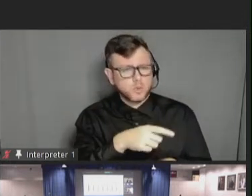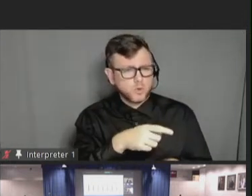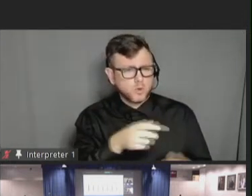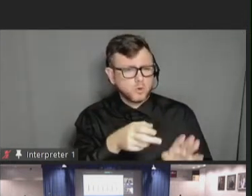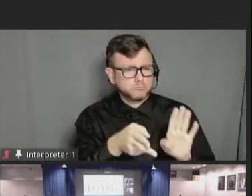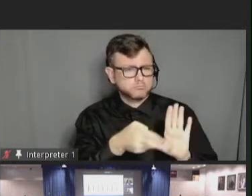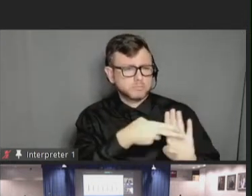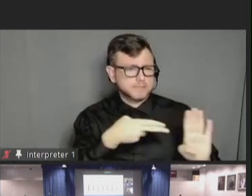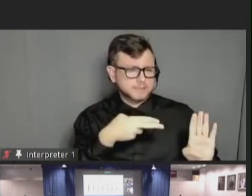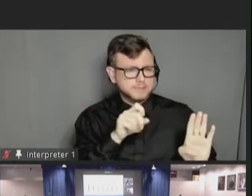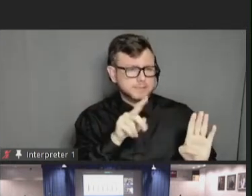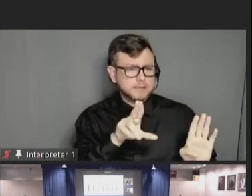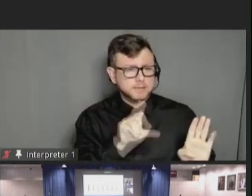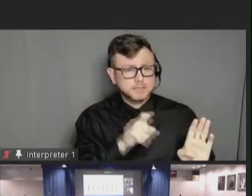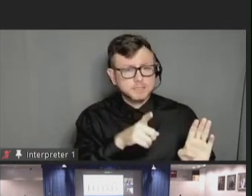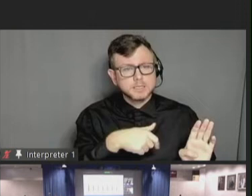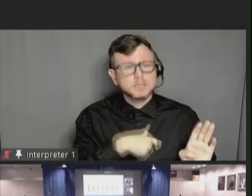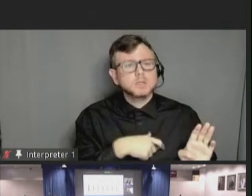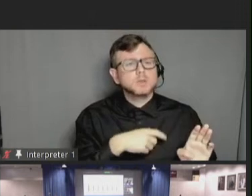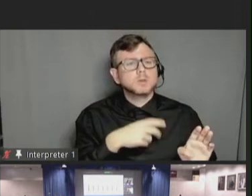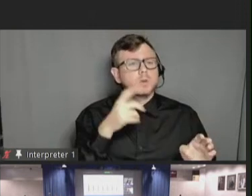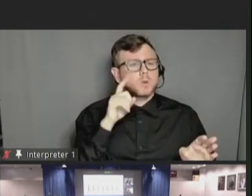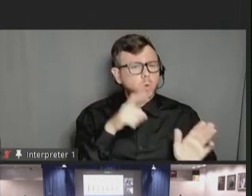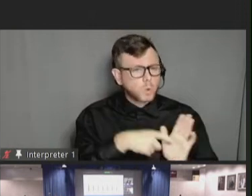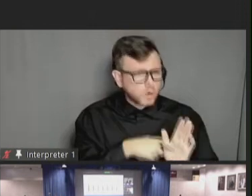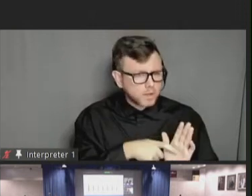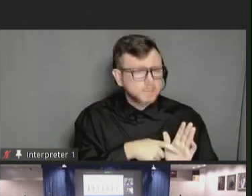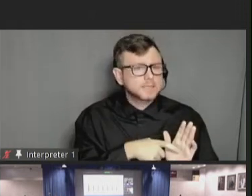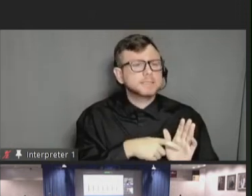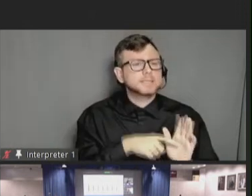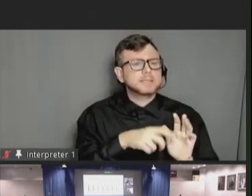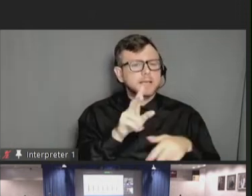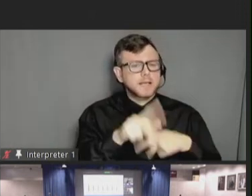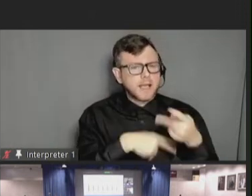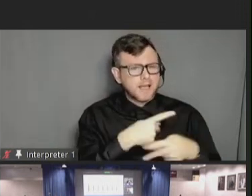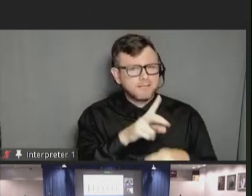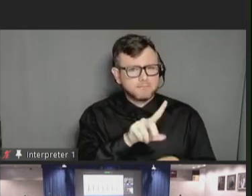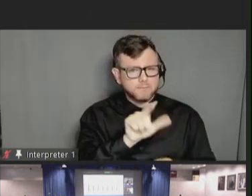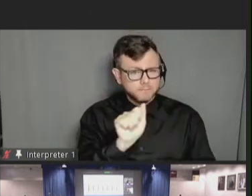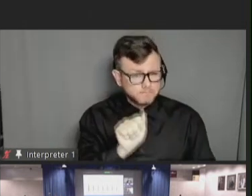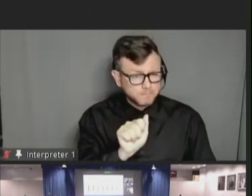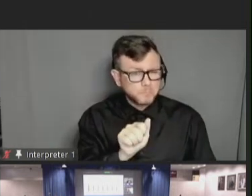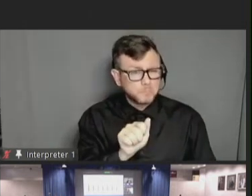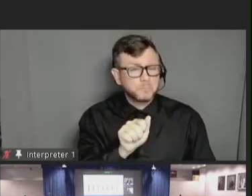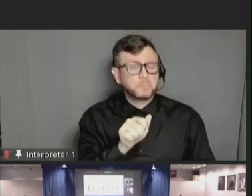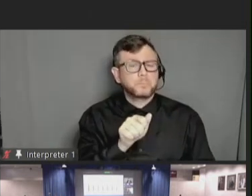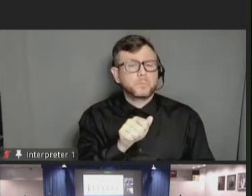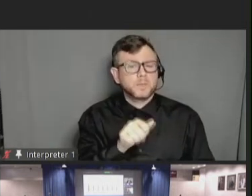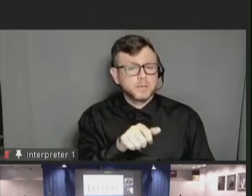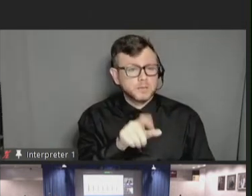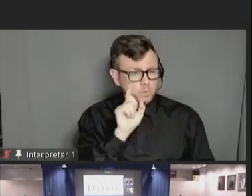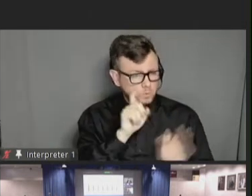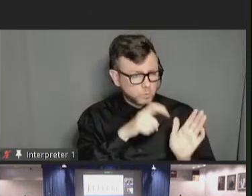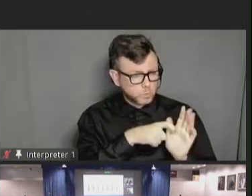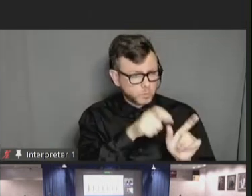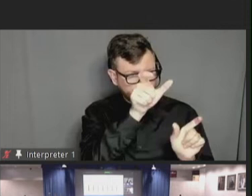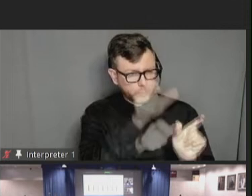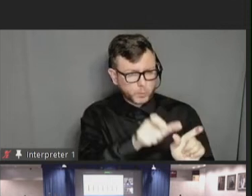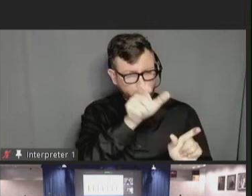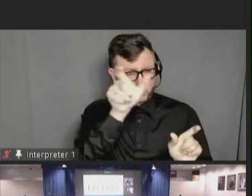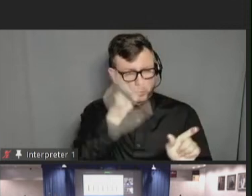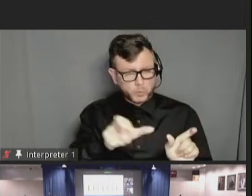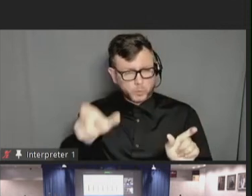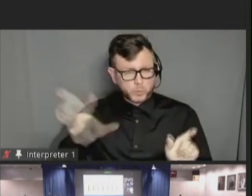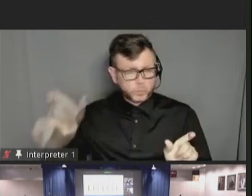progresses, it breaks it down by type of disability, seeing, hearing, mobility, et cetera,